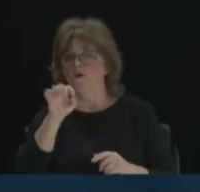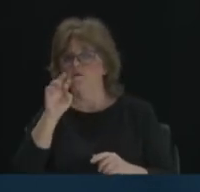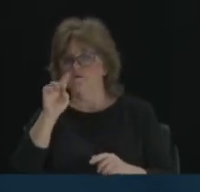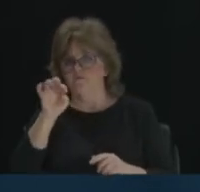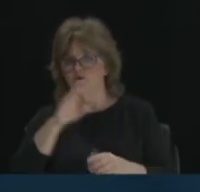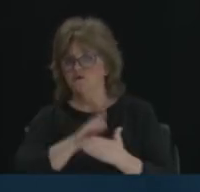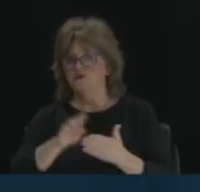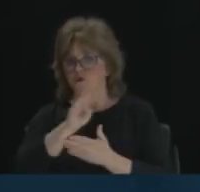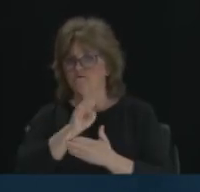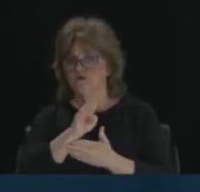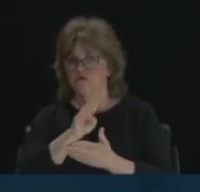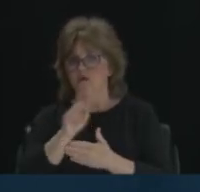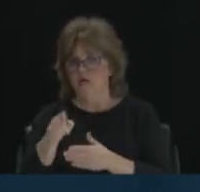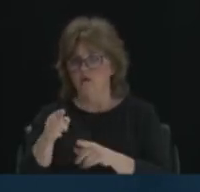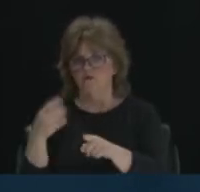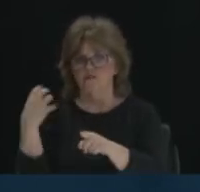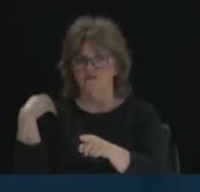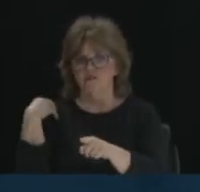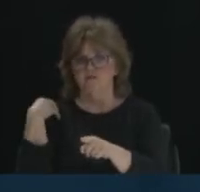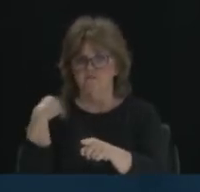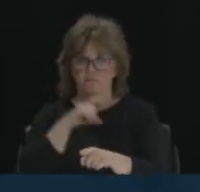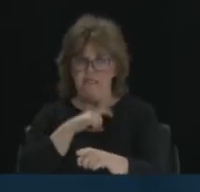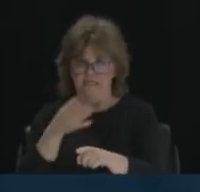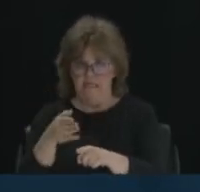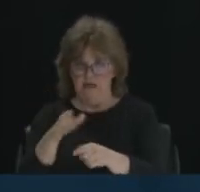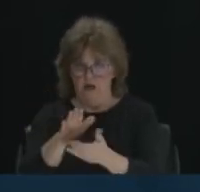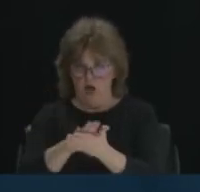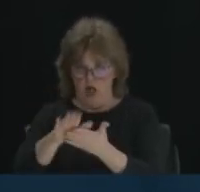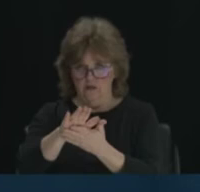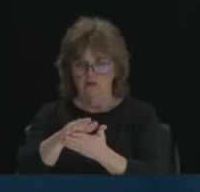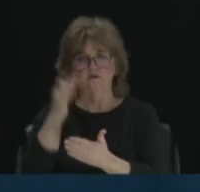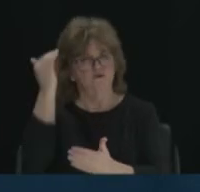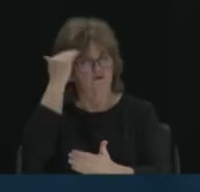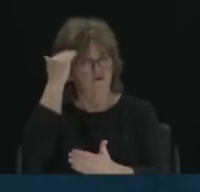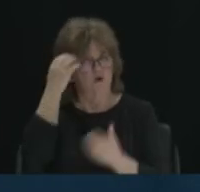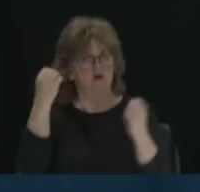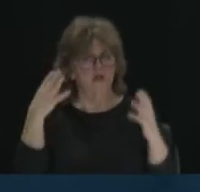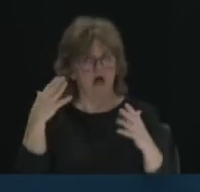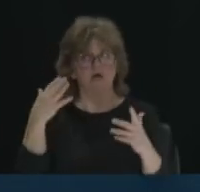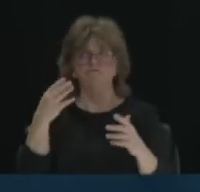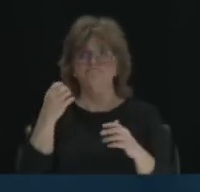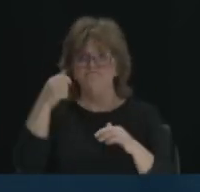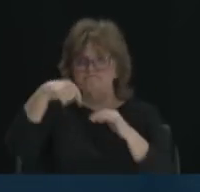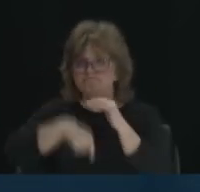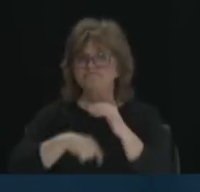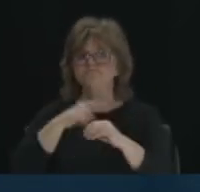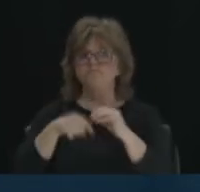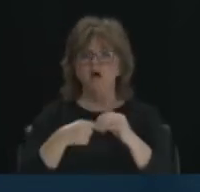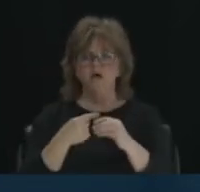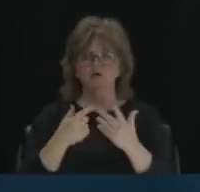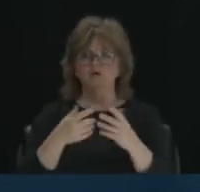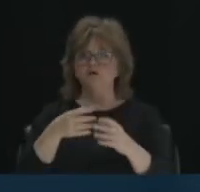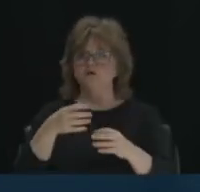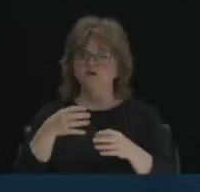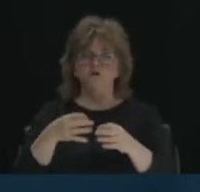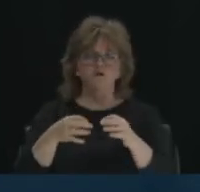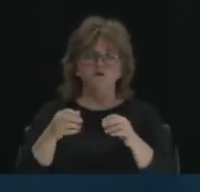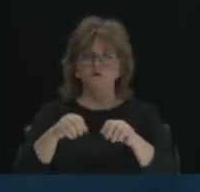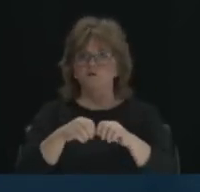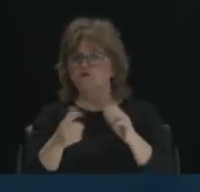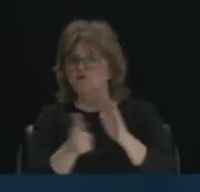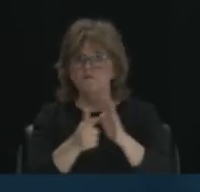So he has a lot of knowledge, background on dealing with the criminal justice system. And in fact, when George Floyd was murdered